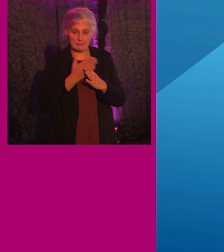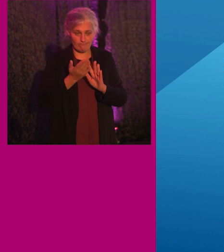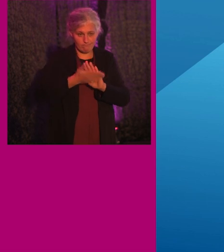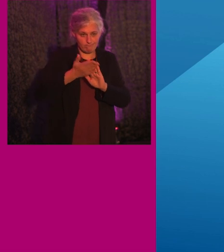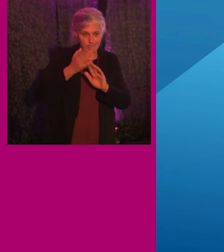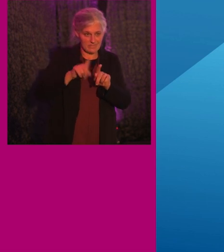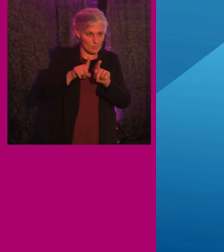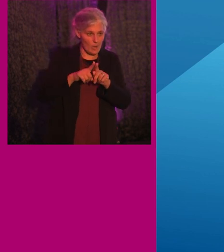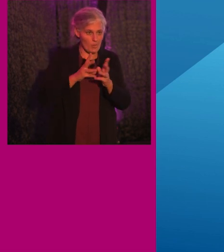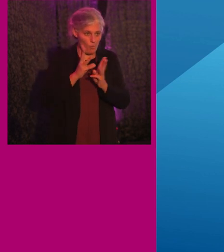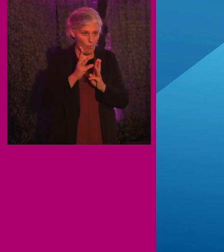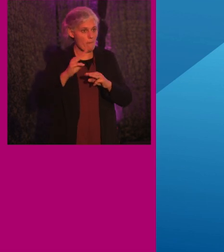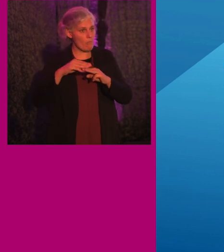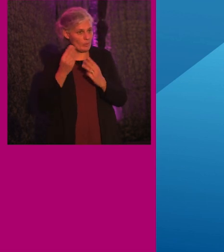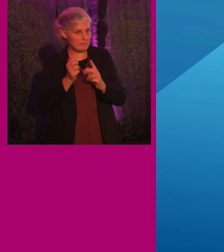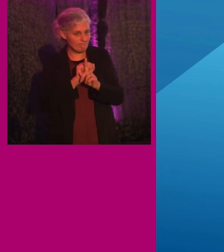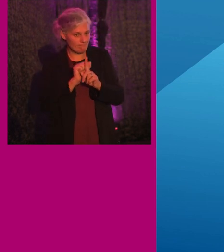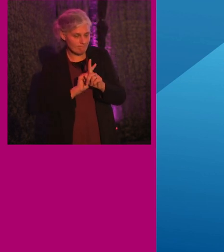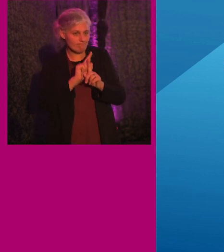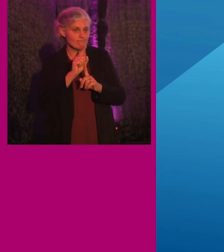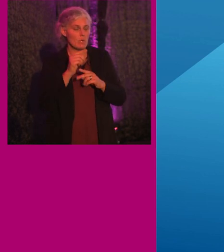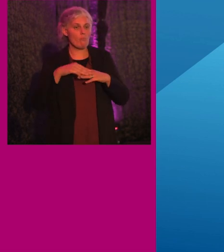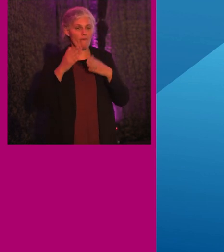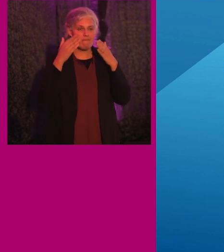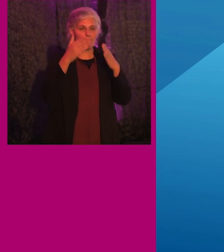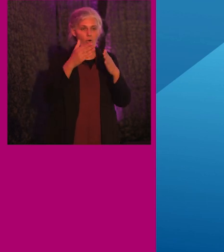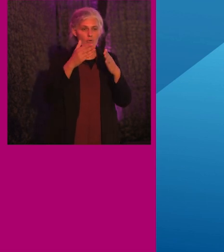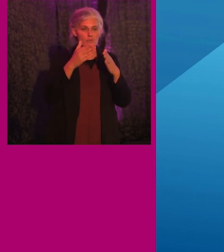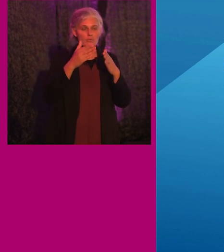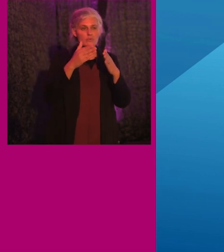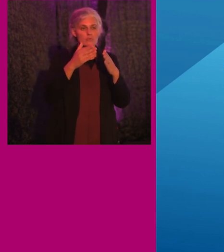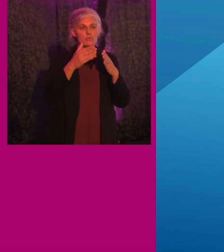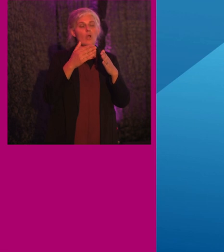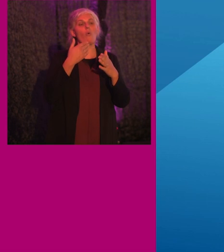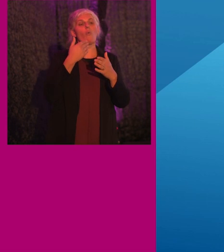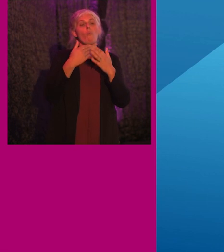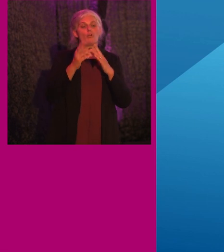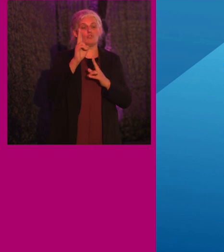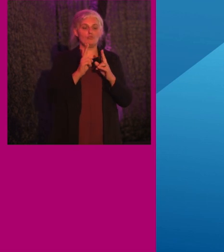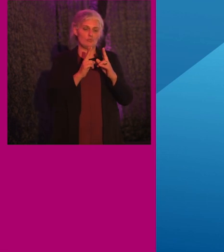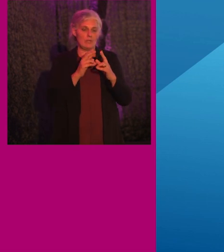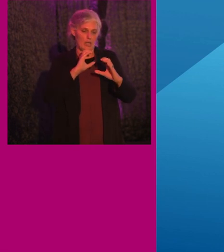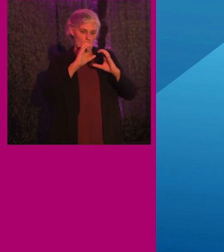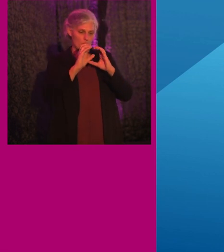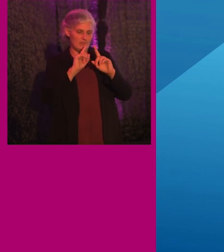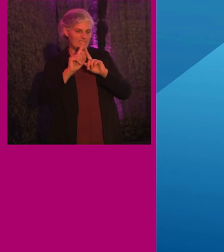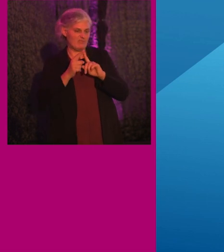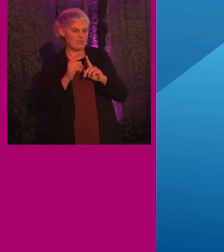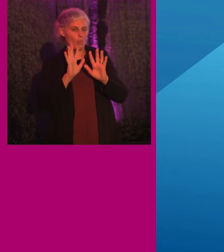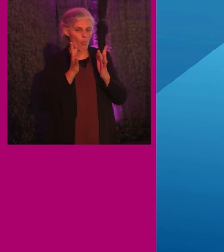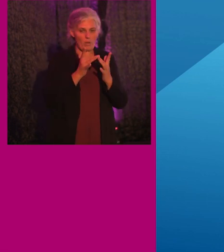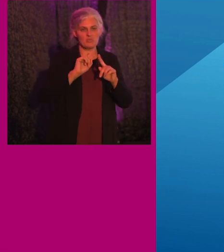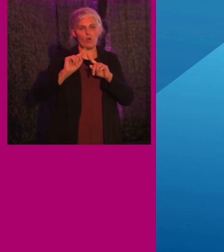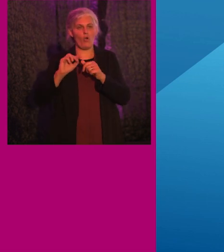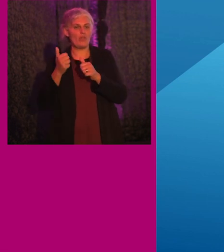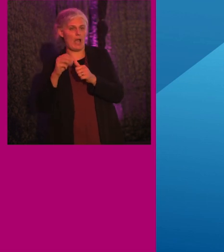still have more work to do in that area and more attention needs to be paid to information and communication channels like websites and